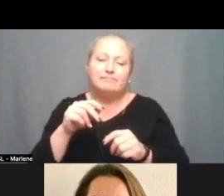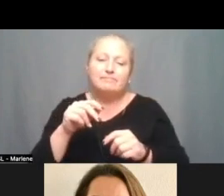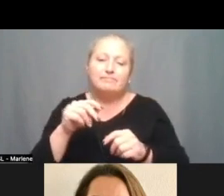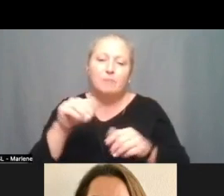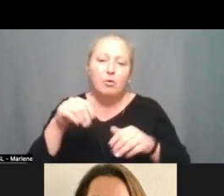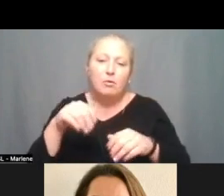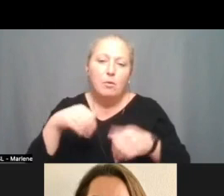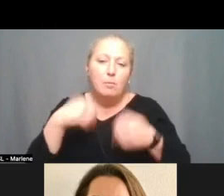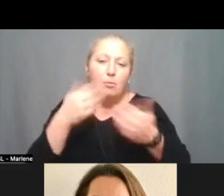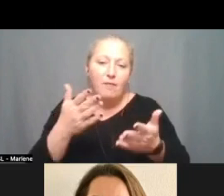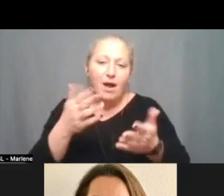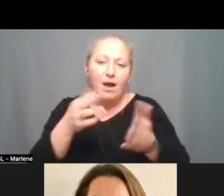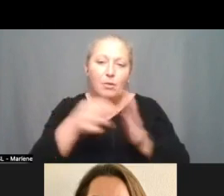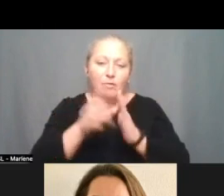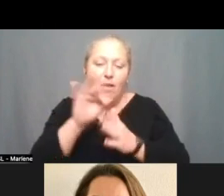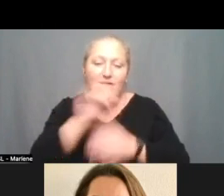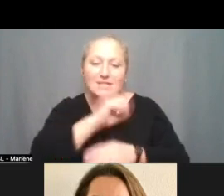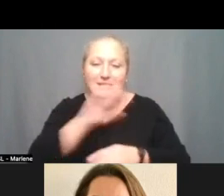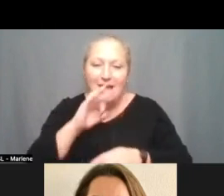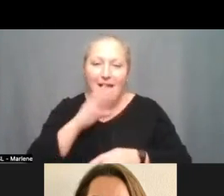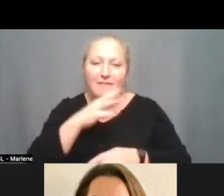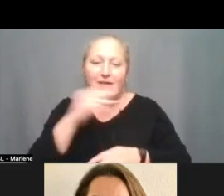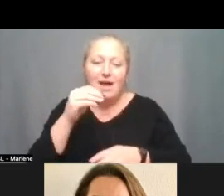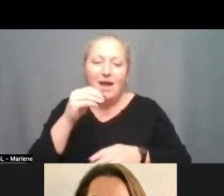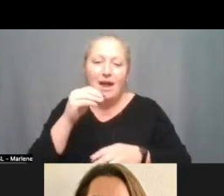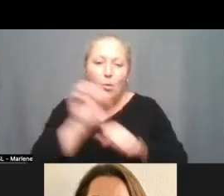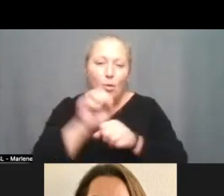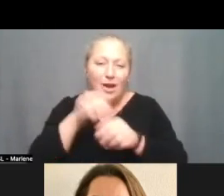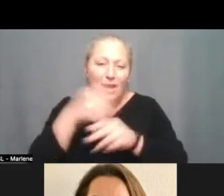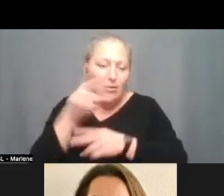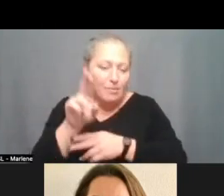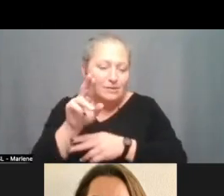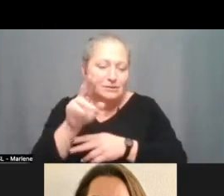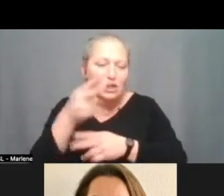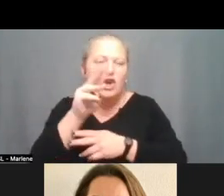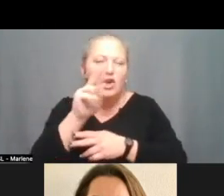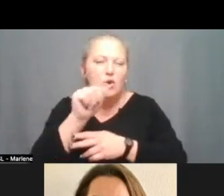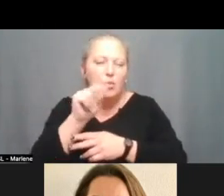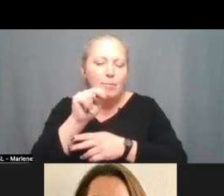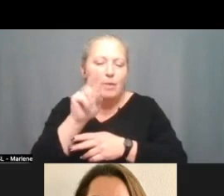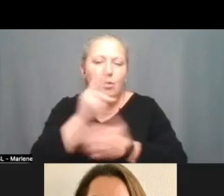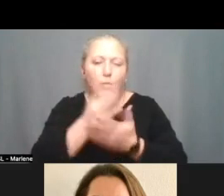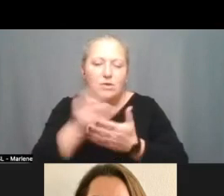overview of staffing and implications for work in the human resources department i'm going to go ahead and share my screen